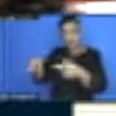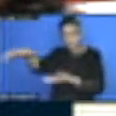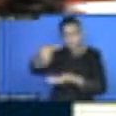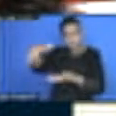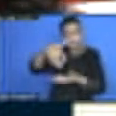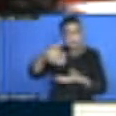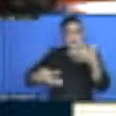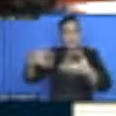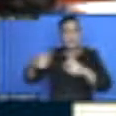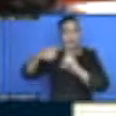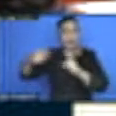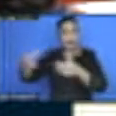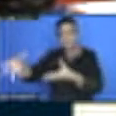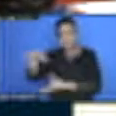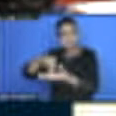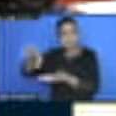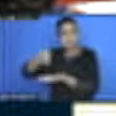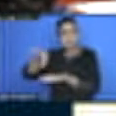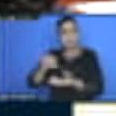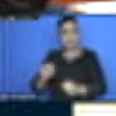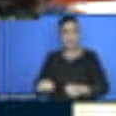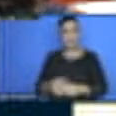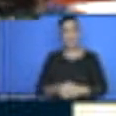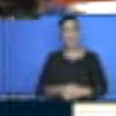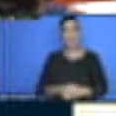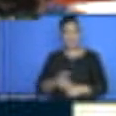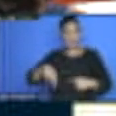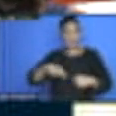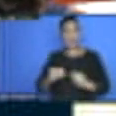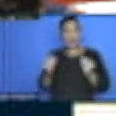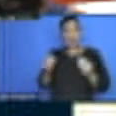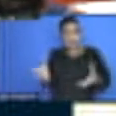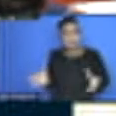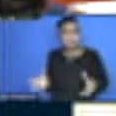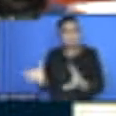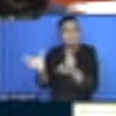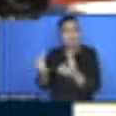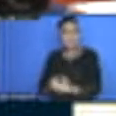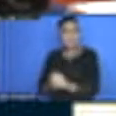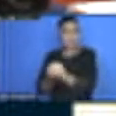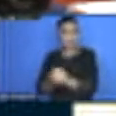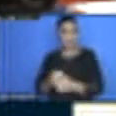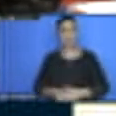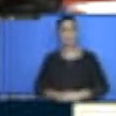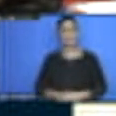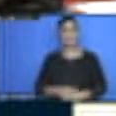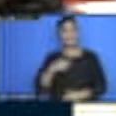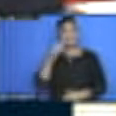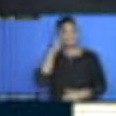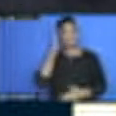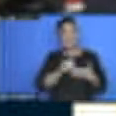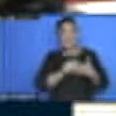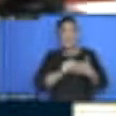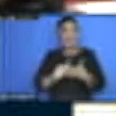Let us give them, because we know for sure, without leadership, it is very difficult to achieve the sustainable